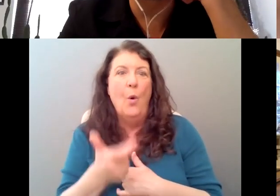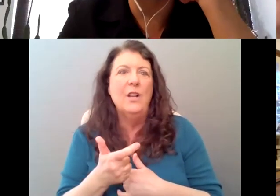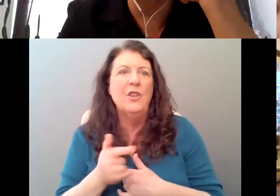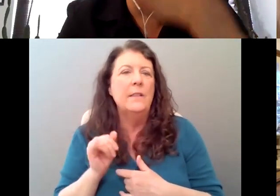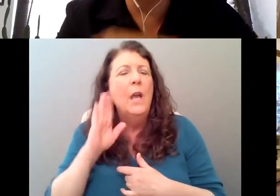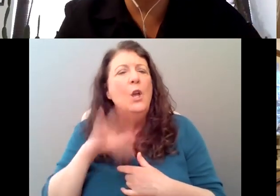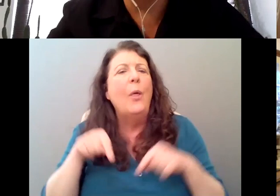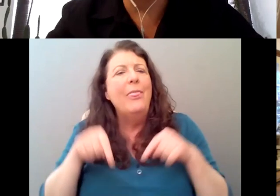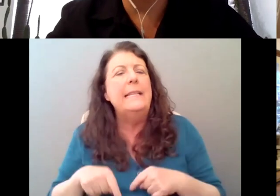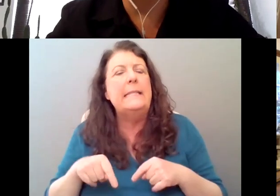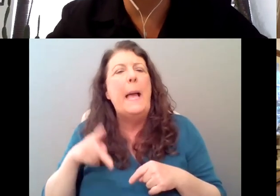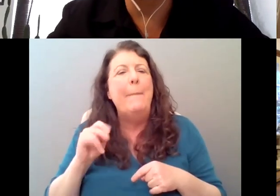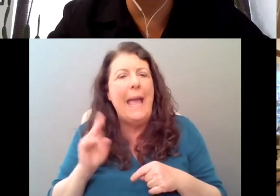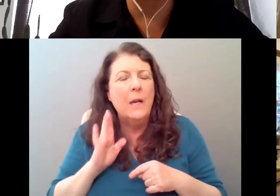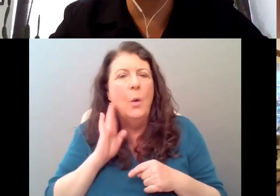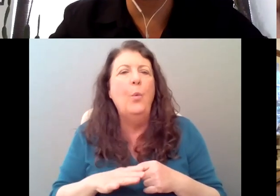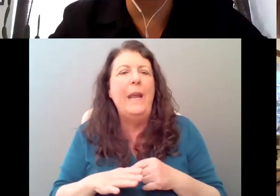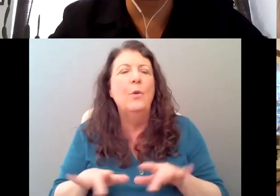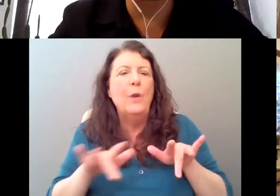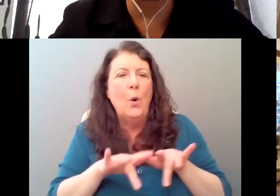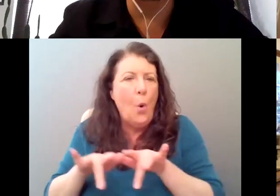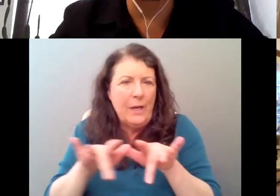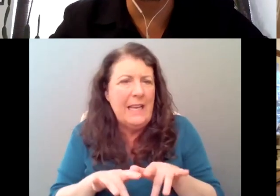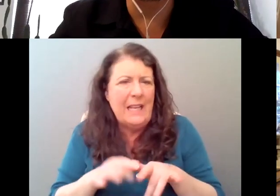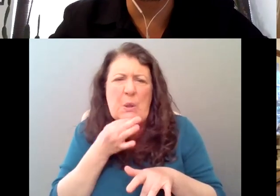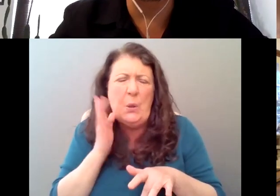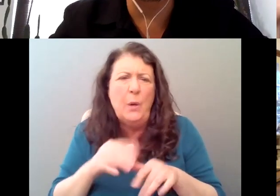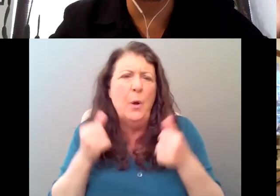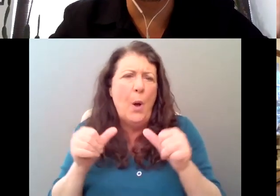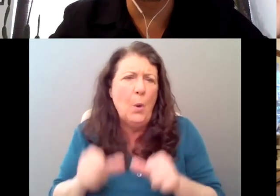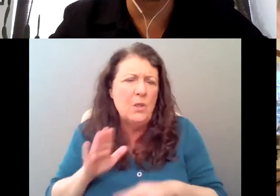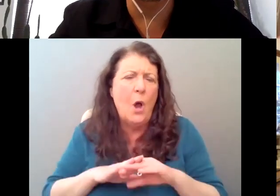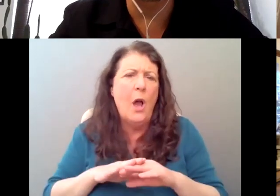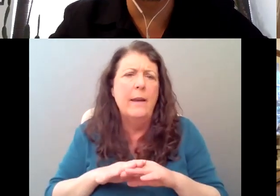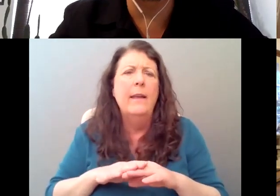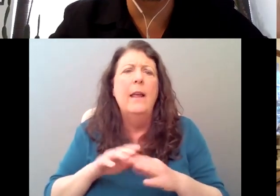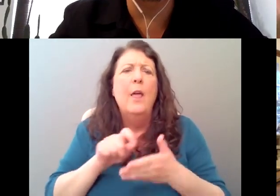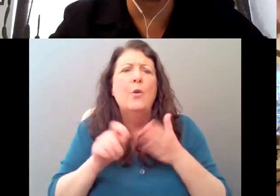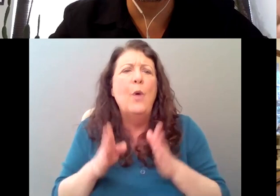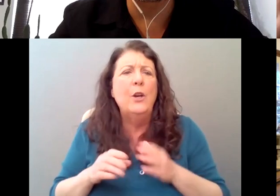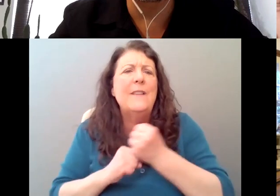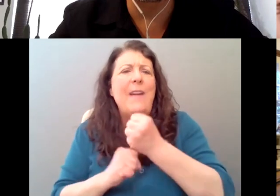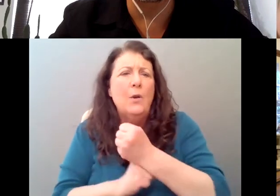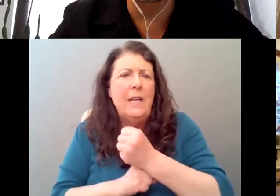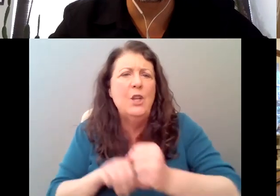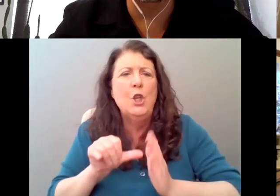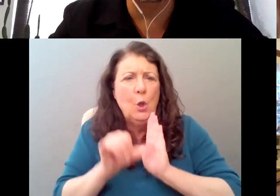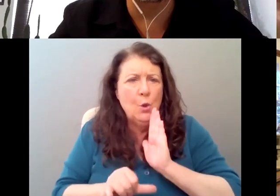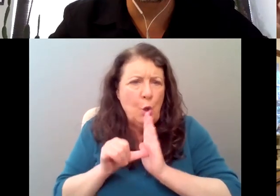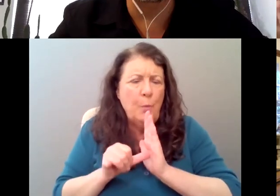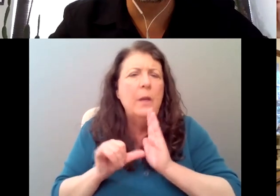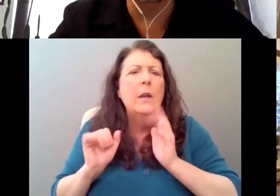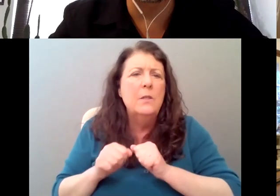um, in the next couple of days, it will be up on the writer's guild foundation, YouTube. Um, you can also read the script. Um, we'll also, let you know when that, uh,